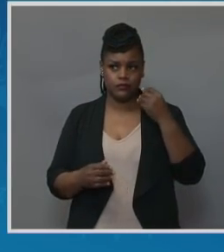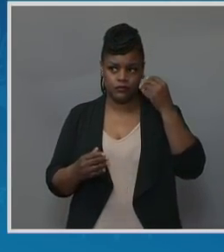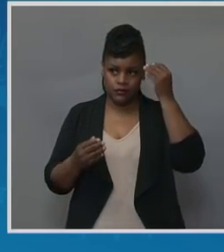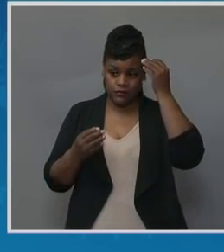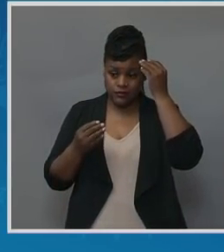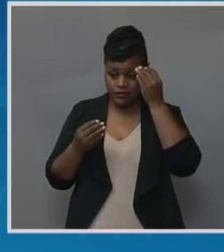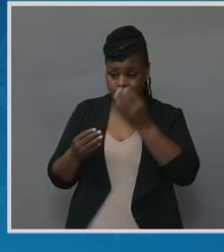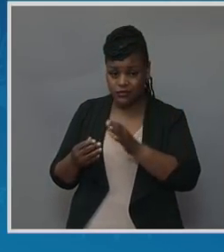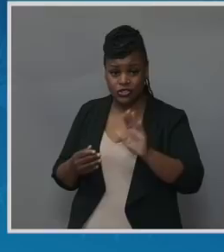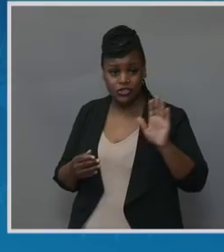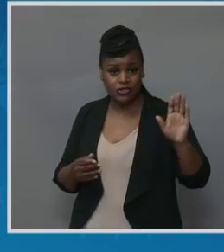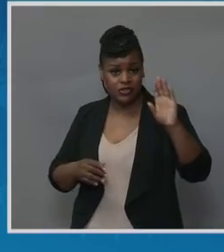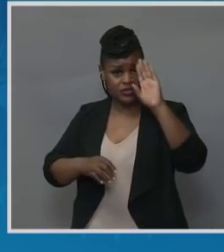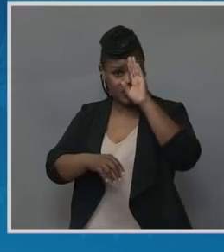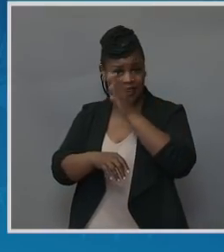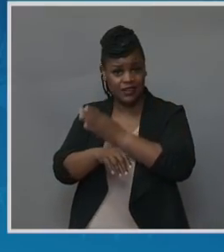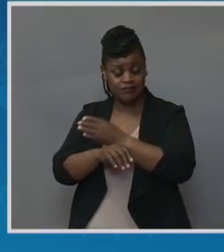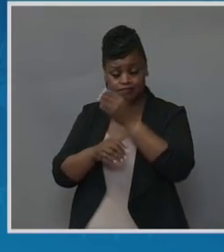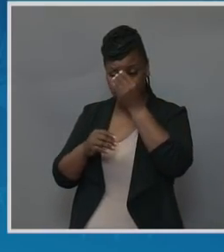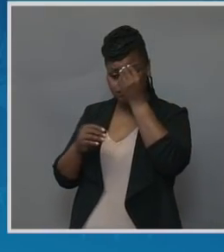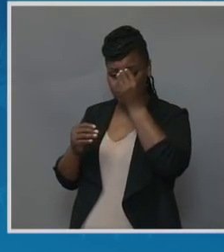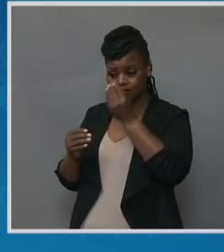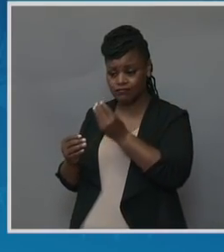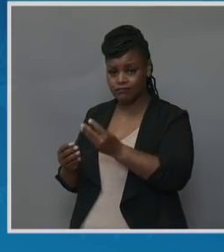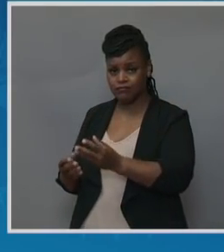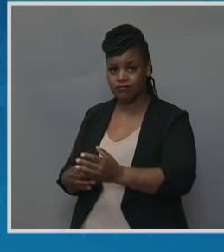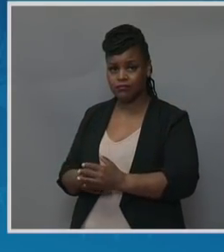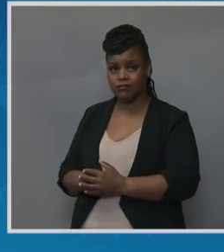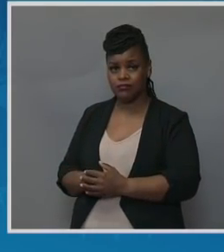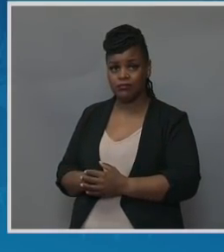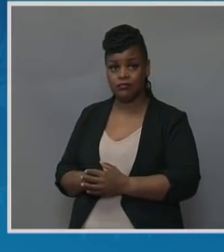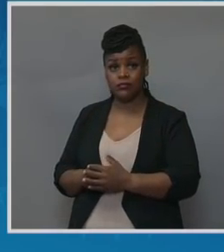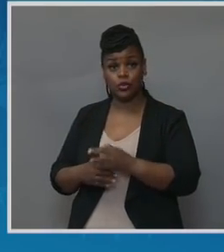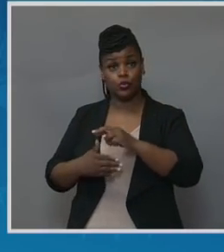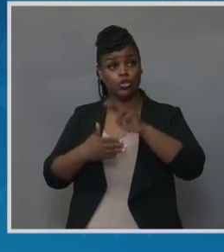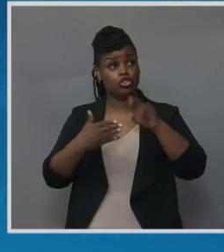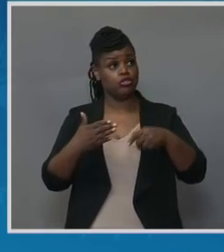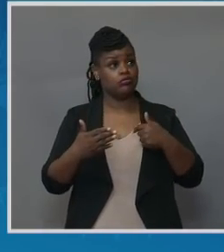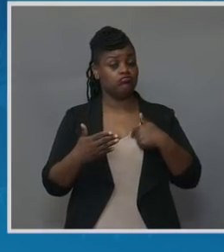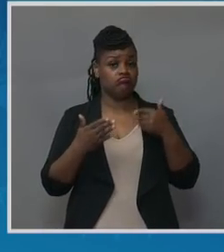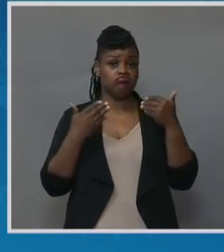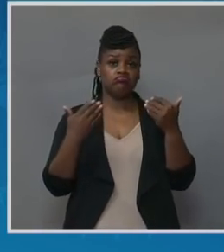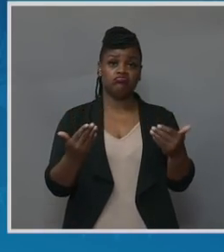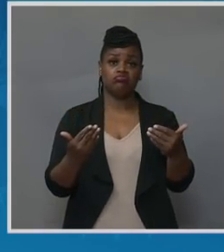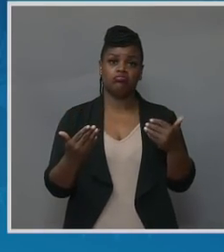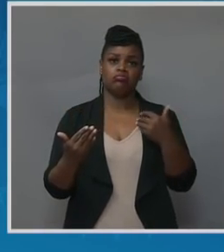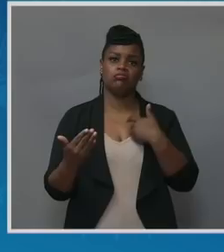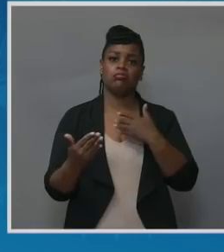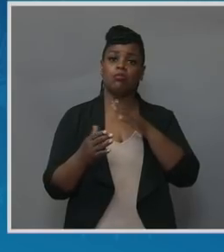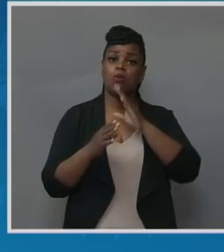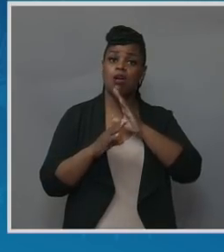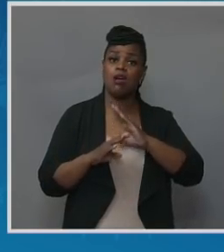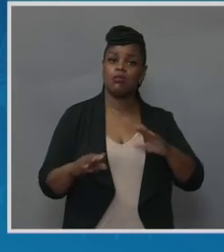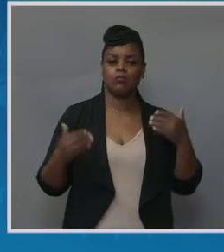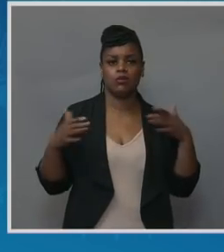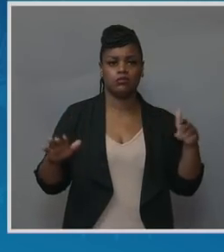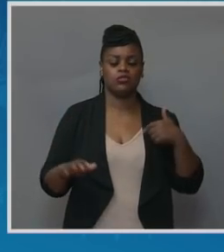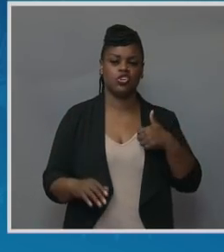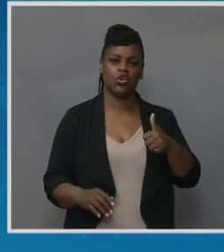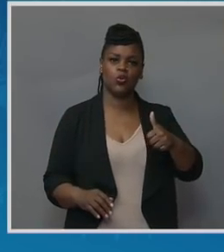I, as a result of this, I've decided that I don't want to be silent. I refuse to be silent.